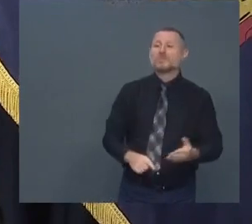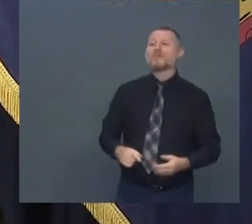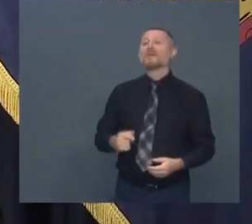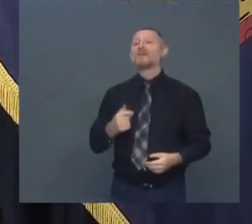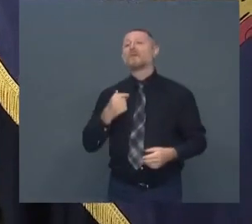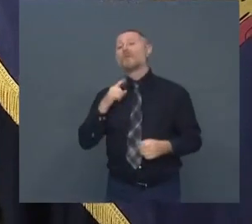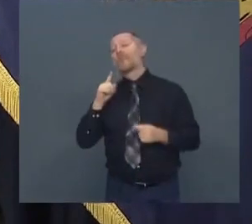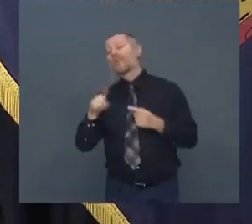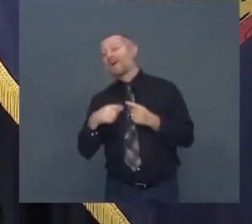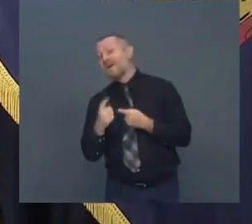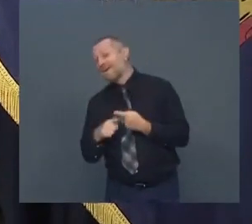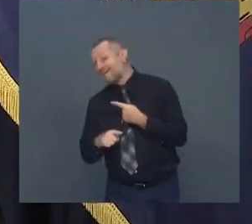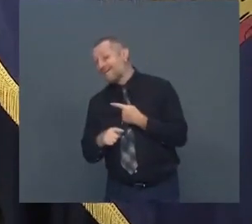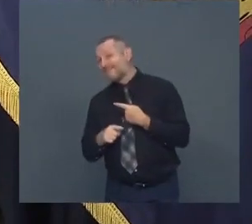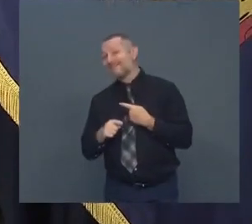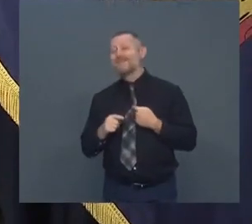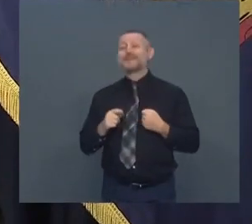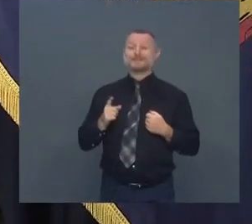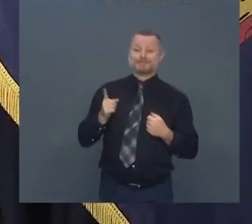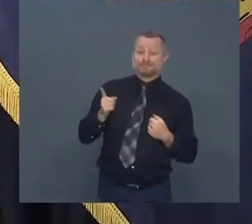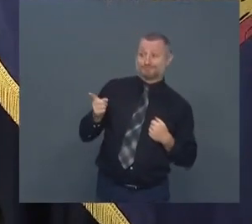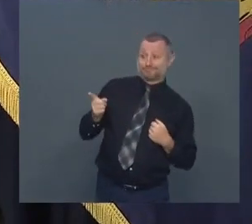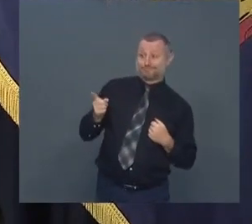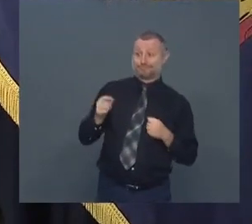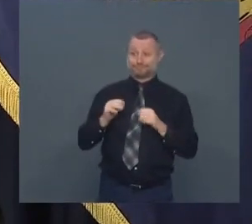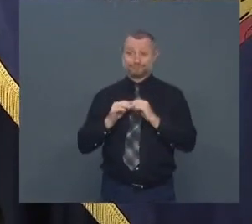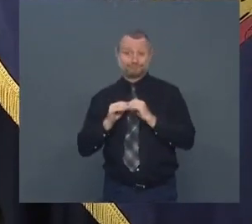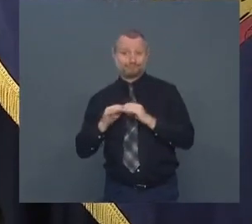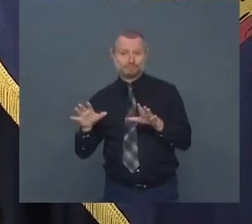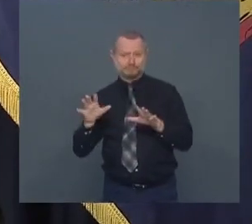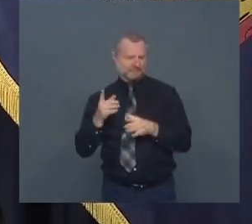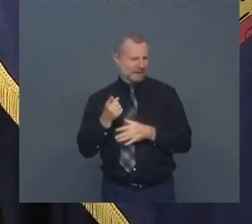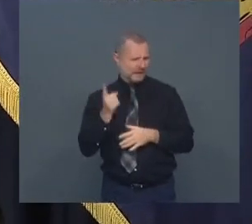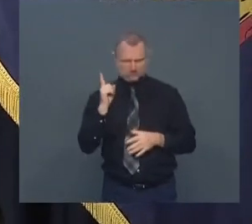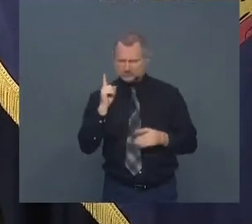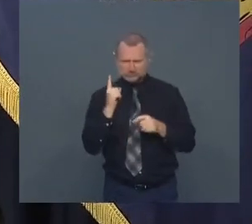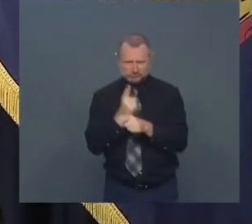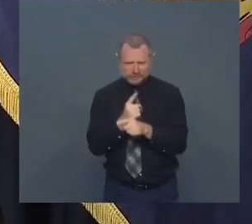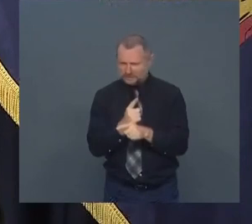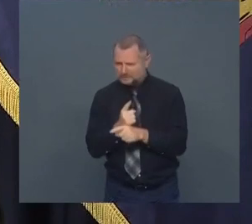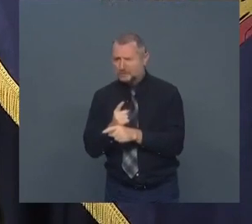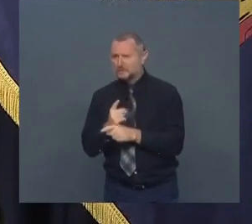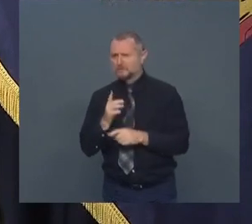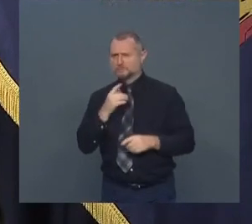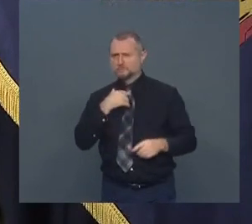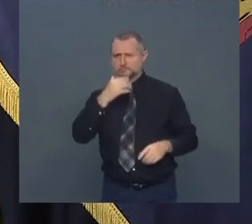last week or whatever it was, that video, which I thought was horrific,